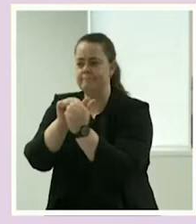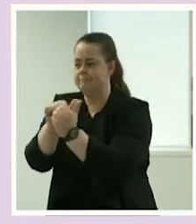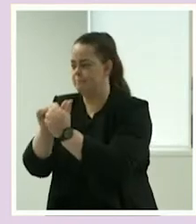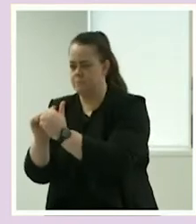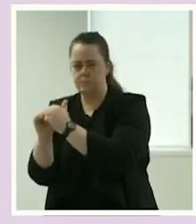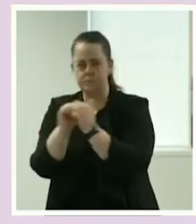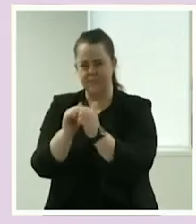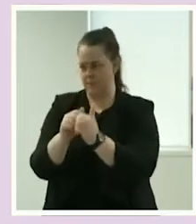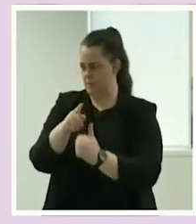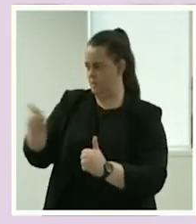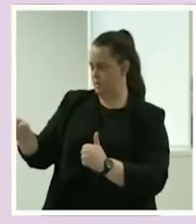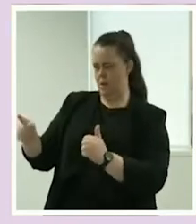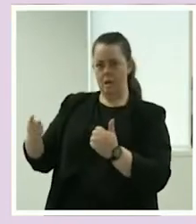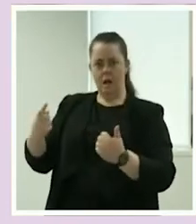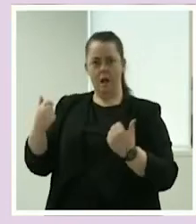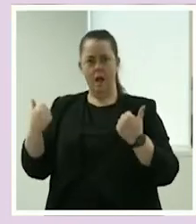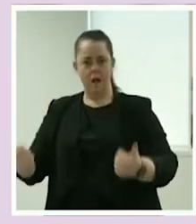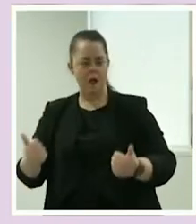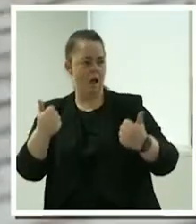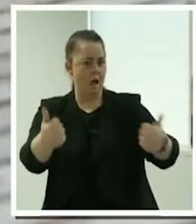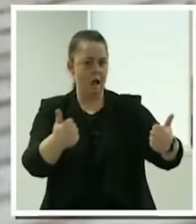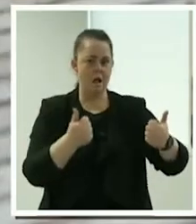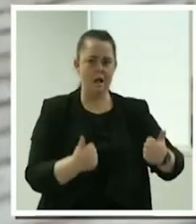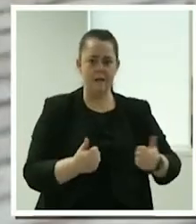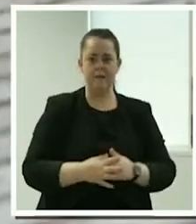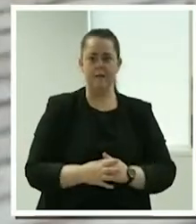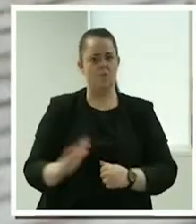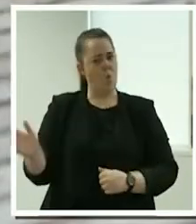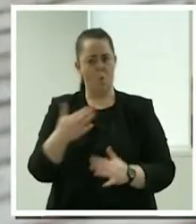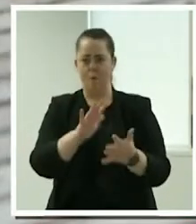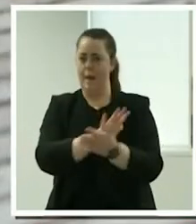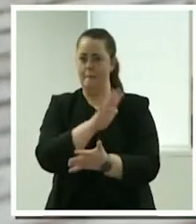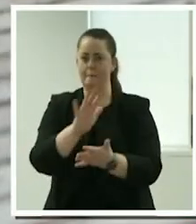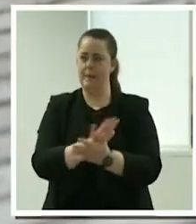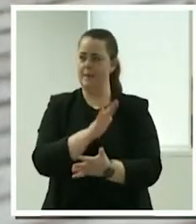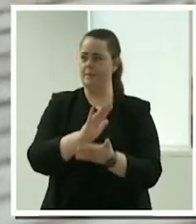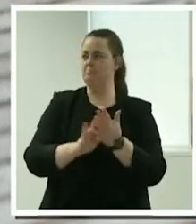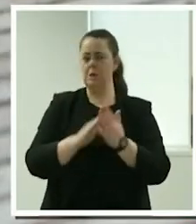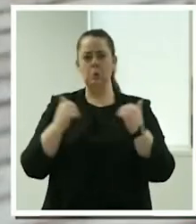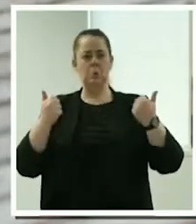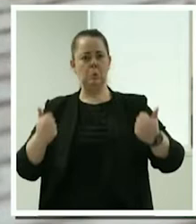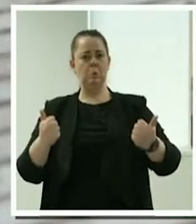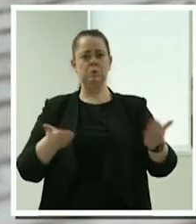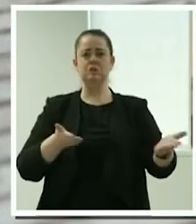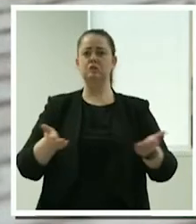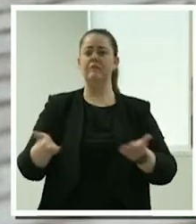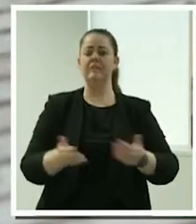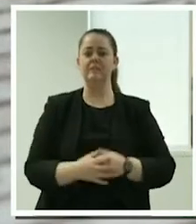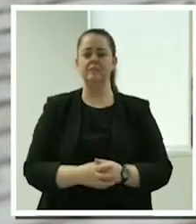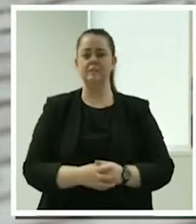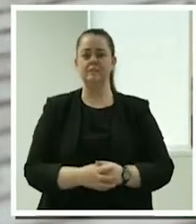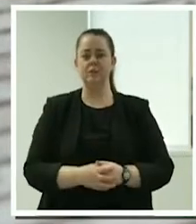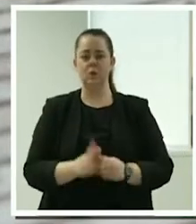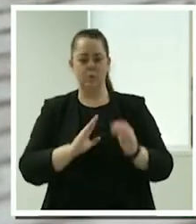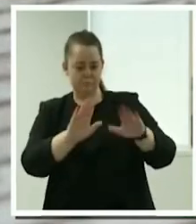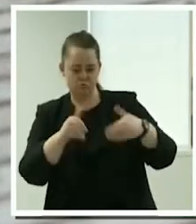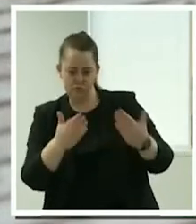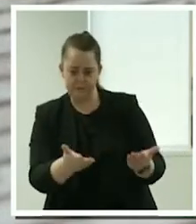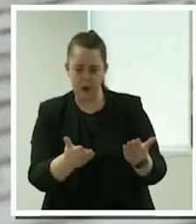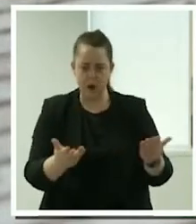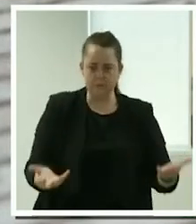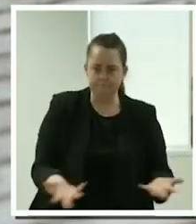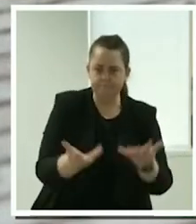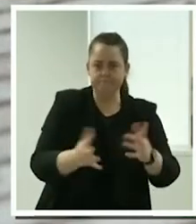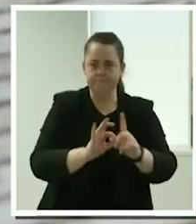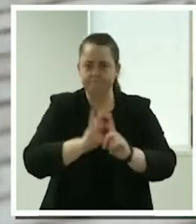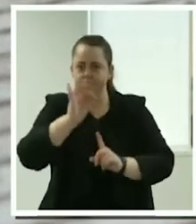and reviews. They're increasing their skills by doing additional training and are paid according to the services they offer and self-determined